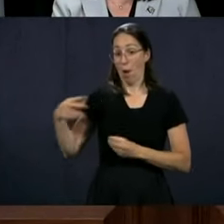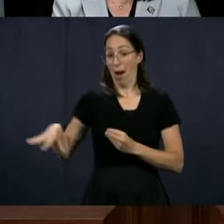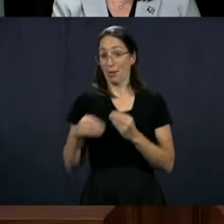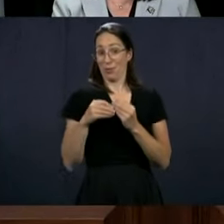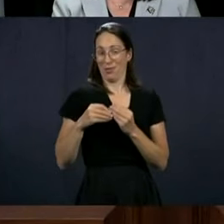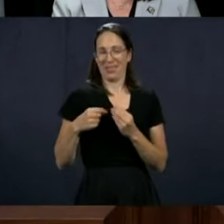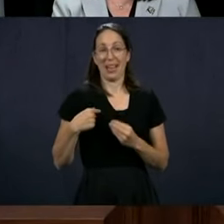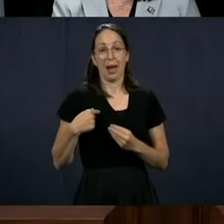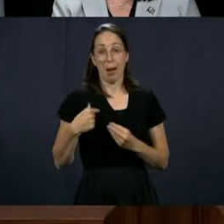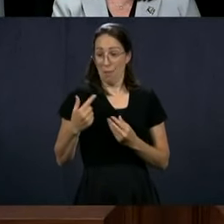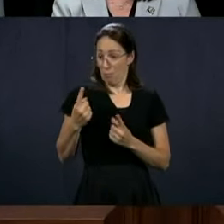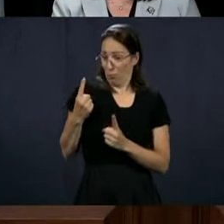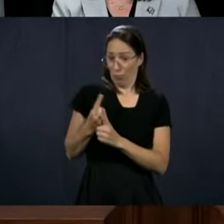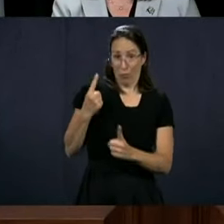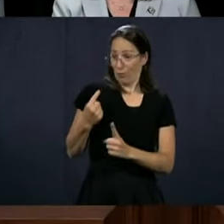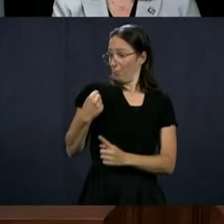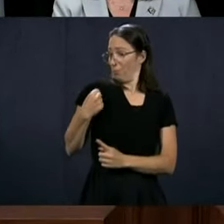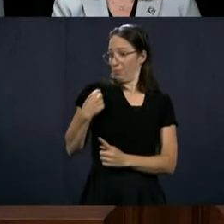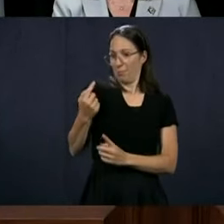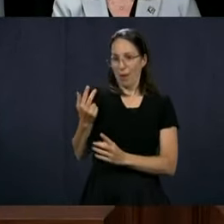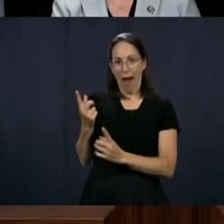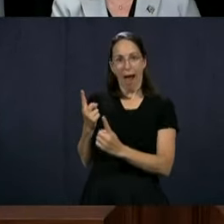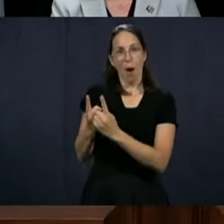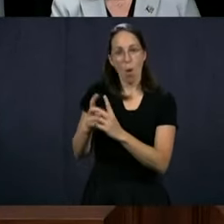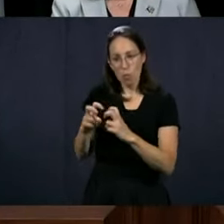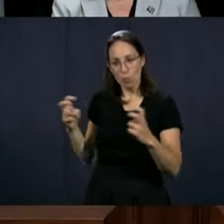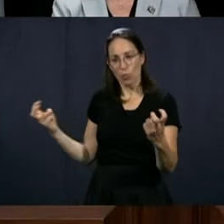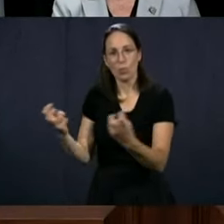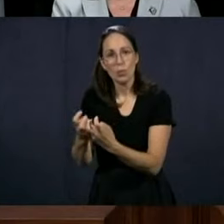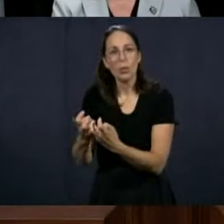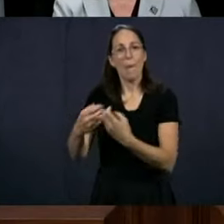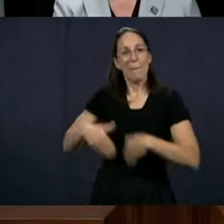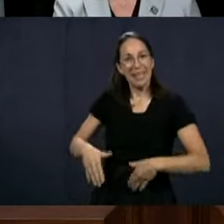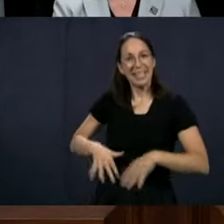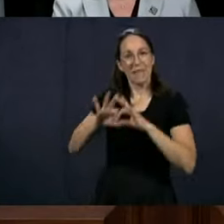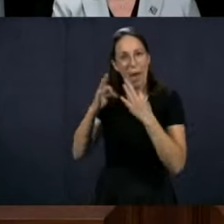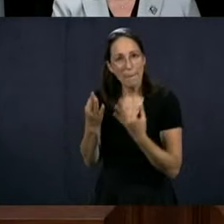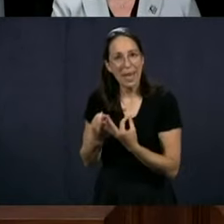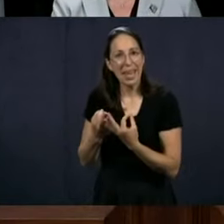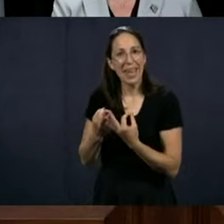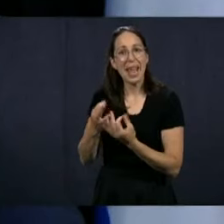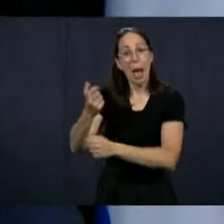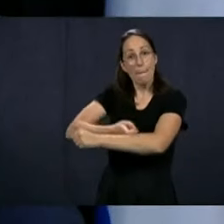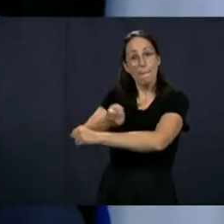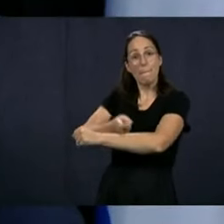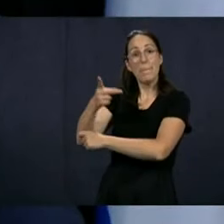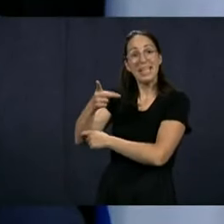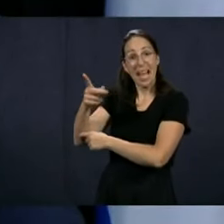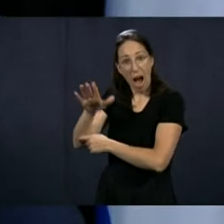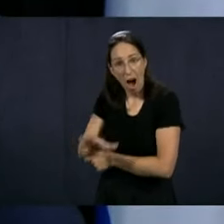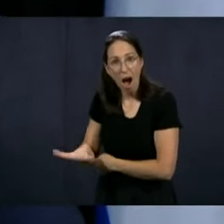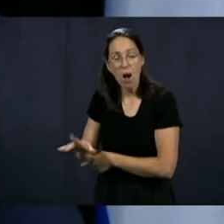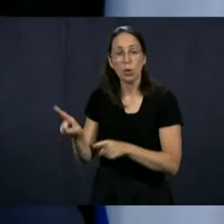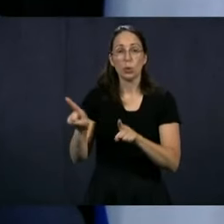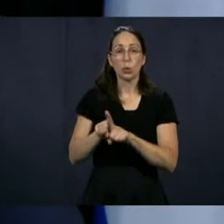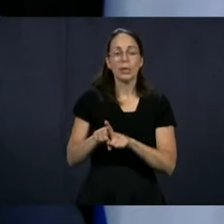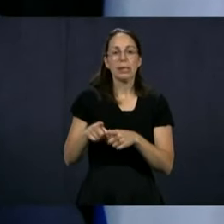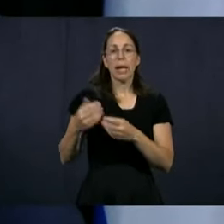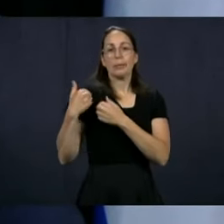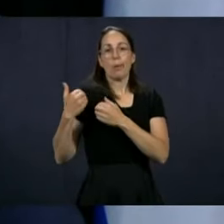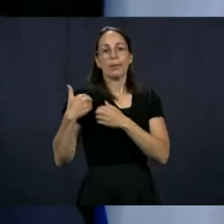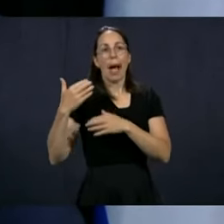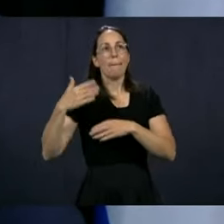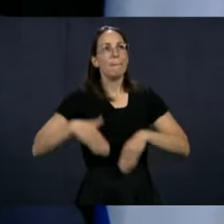And if you'll allow me, I was, I had a meeting with the pediatricians and ministry for the family and for